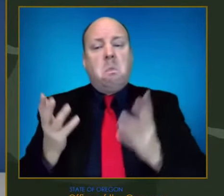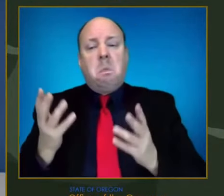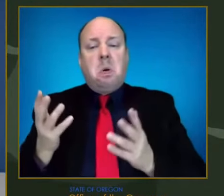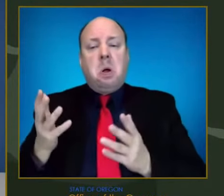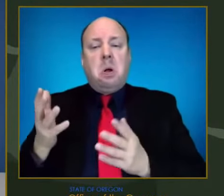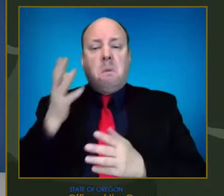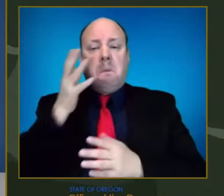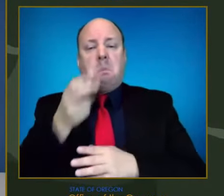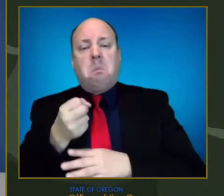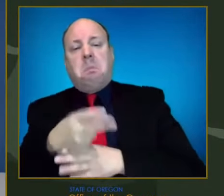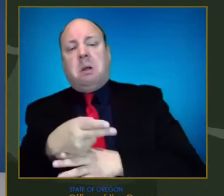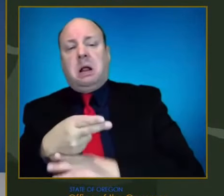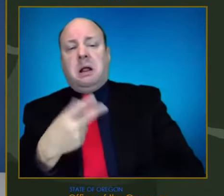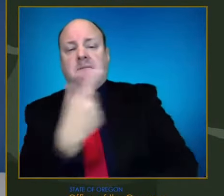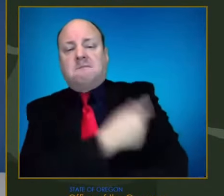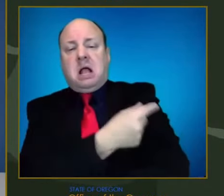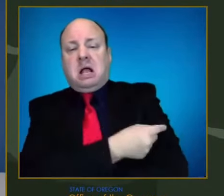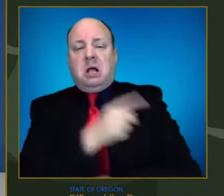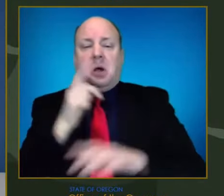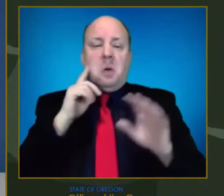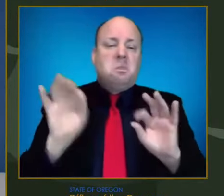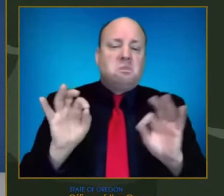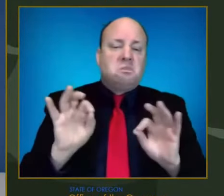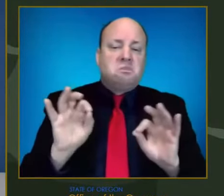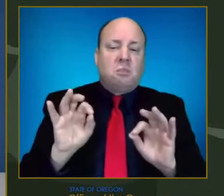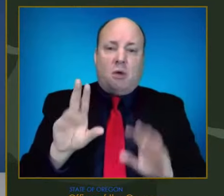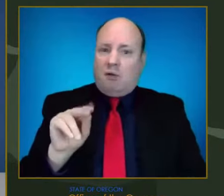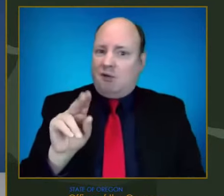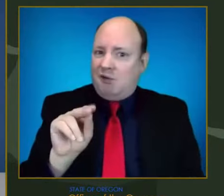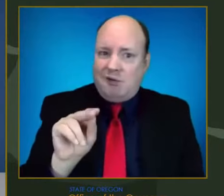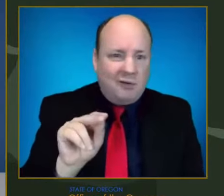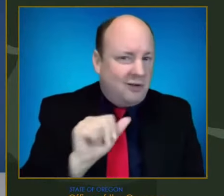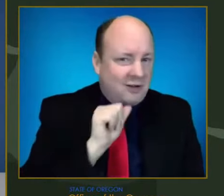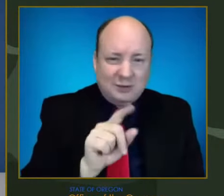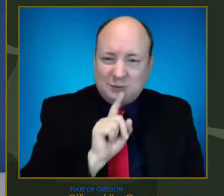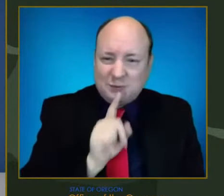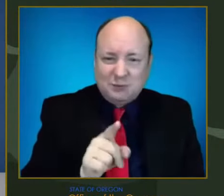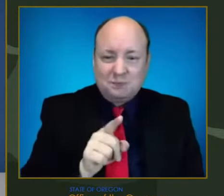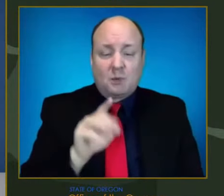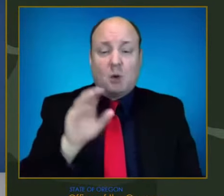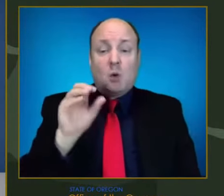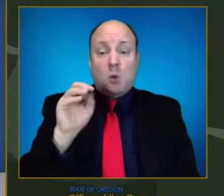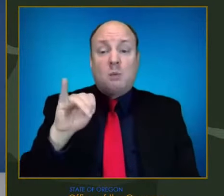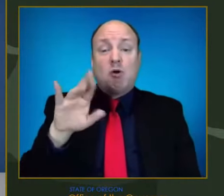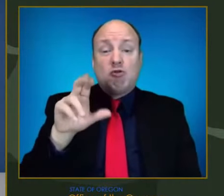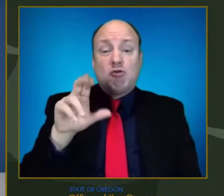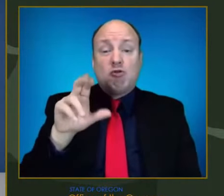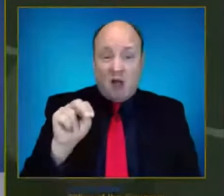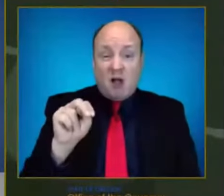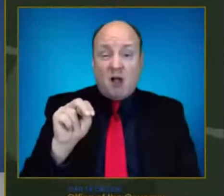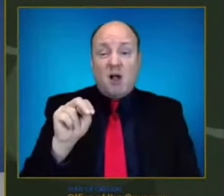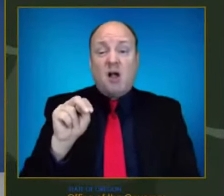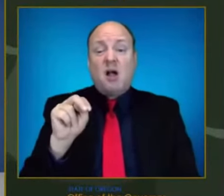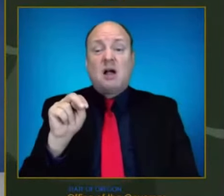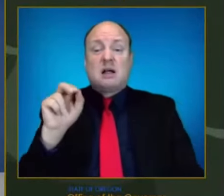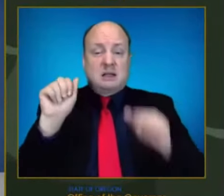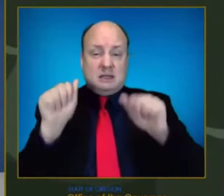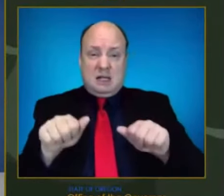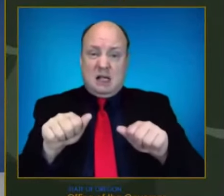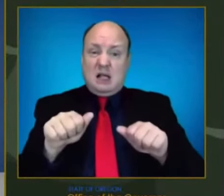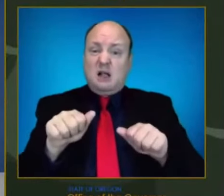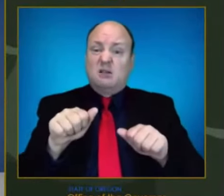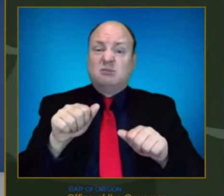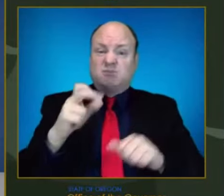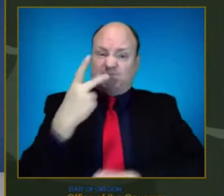science tells us. Early indications do show that Omicron is more resistant to vaccines, as you've heard. But even if a